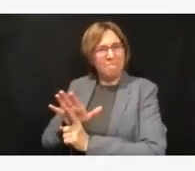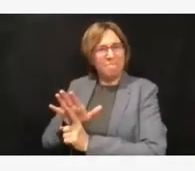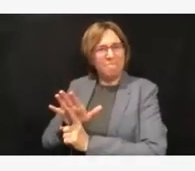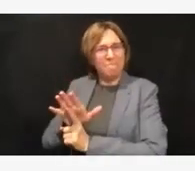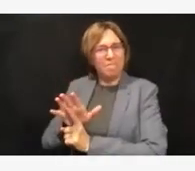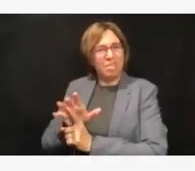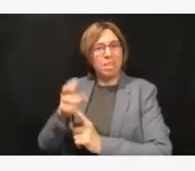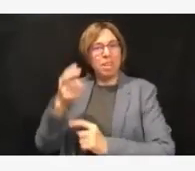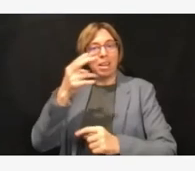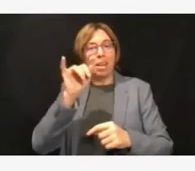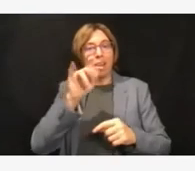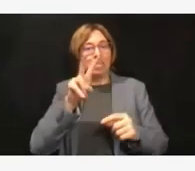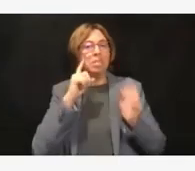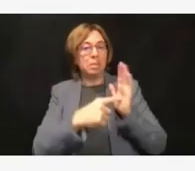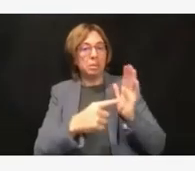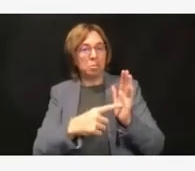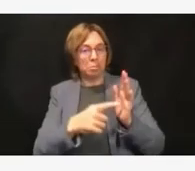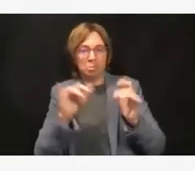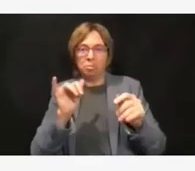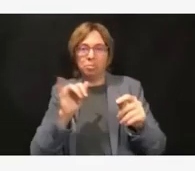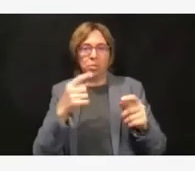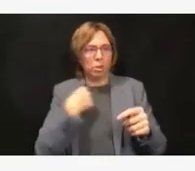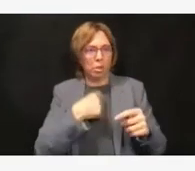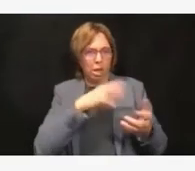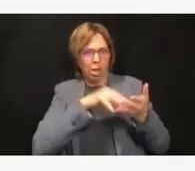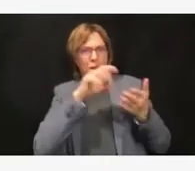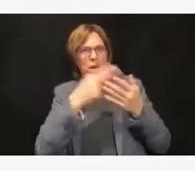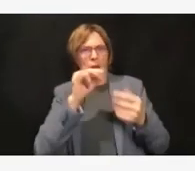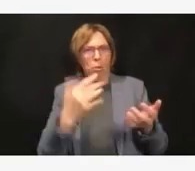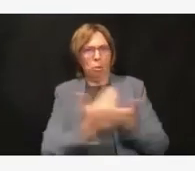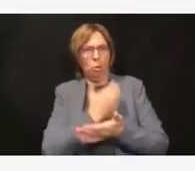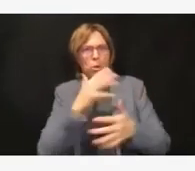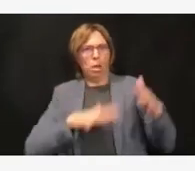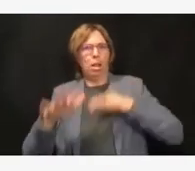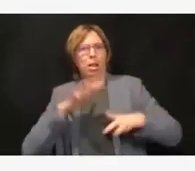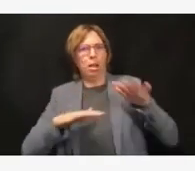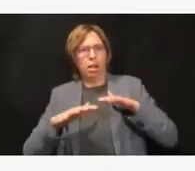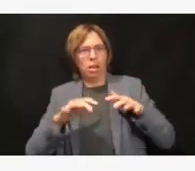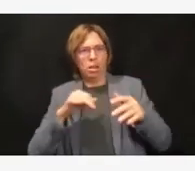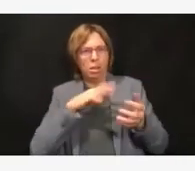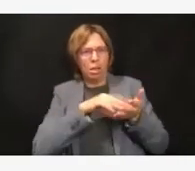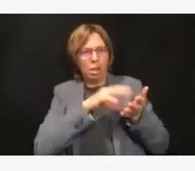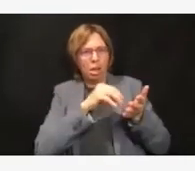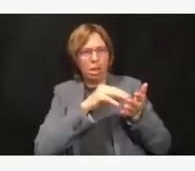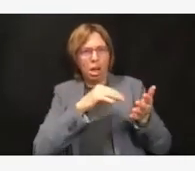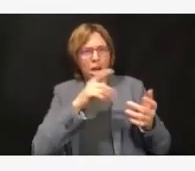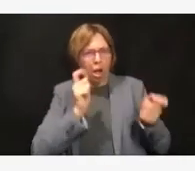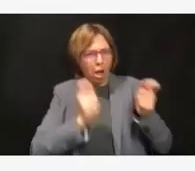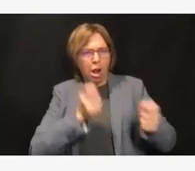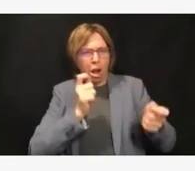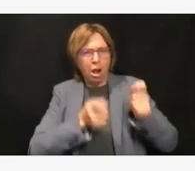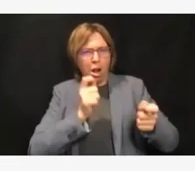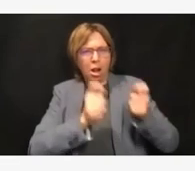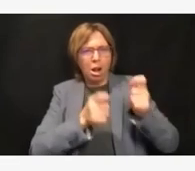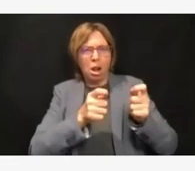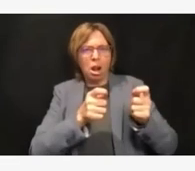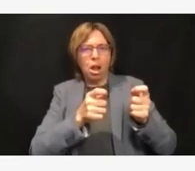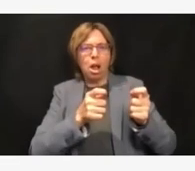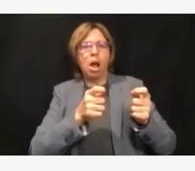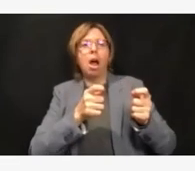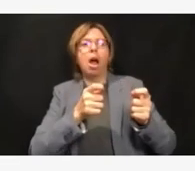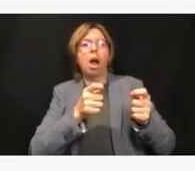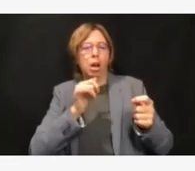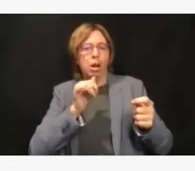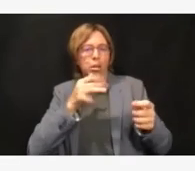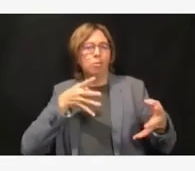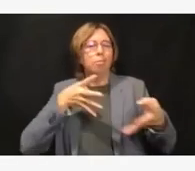out, and we were learning about HIV, and we were having to adapt. At first, we were so much protection. We were with an HIV patient because